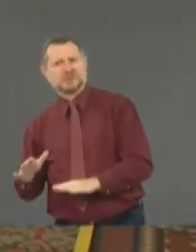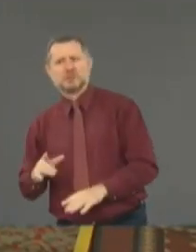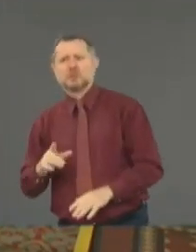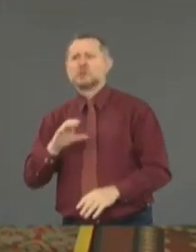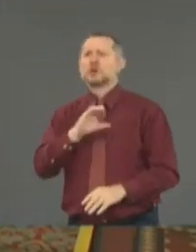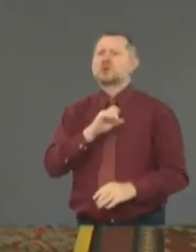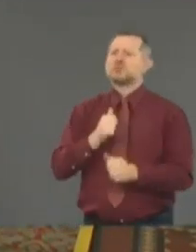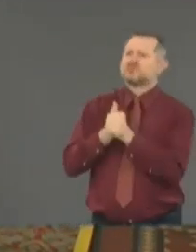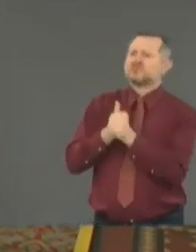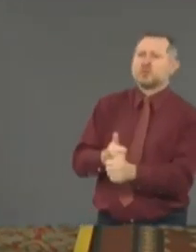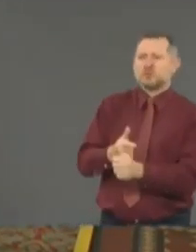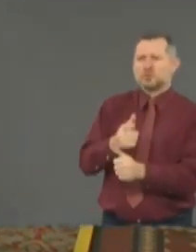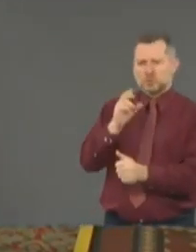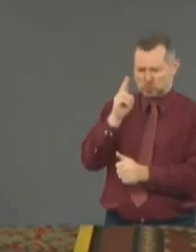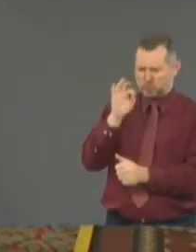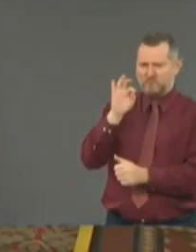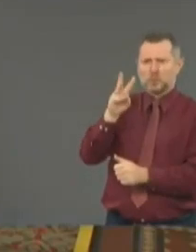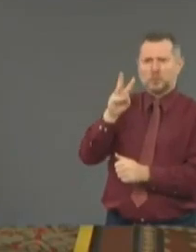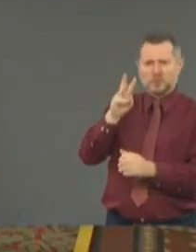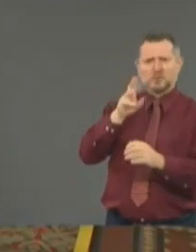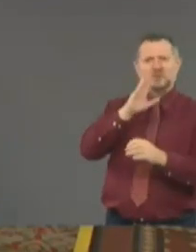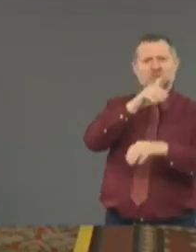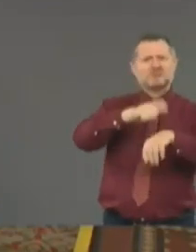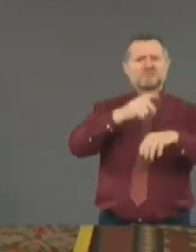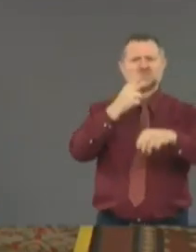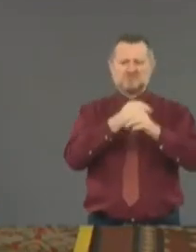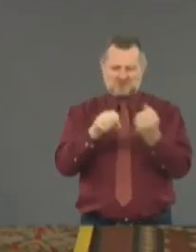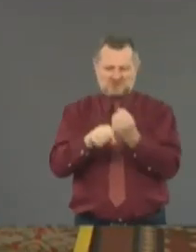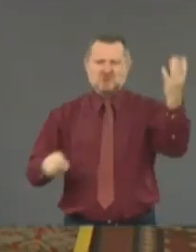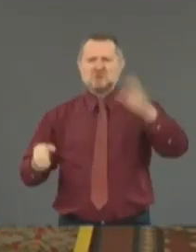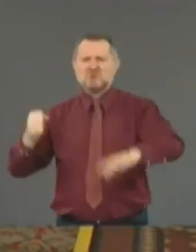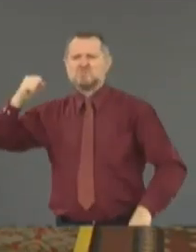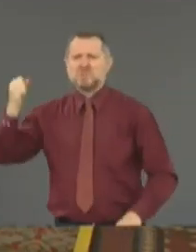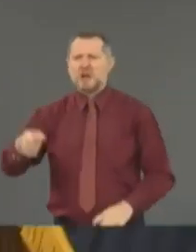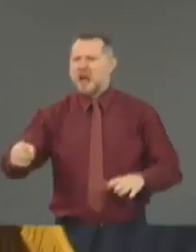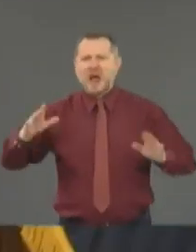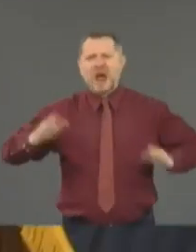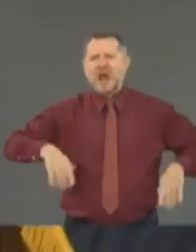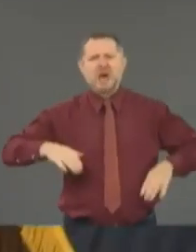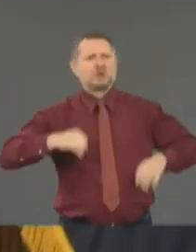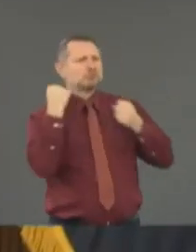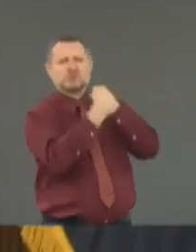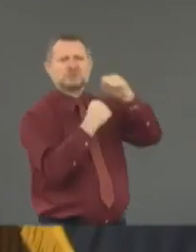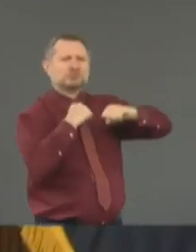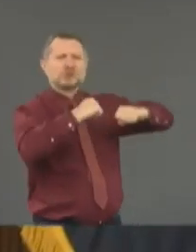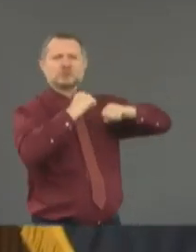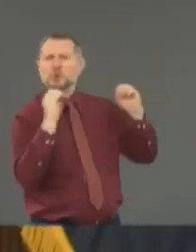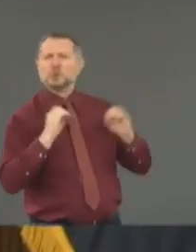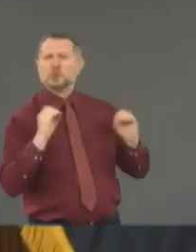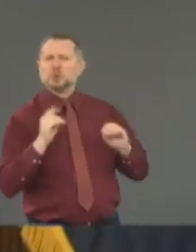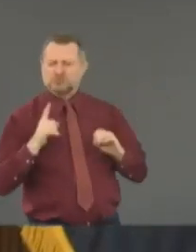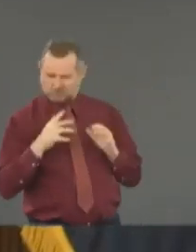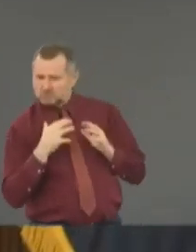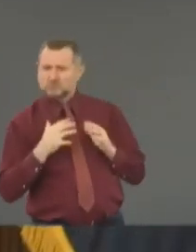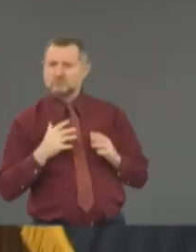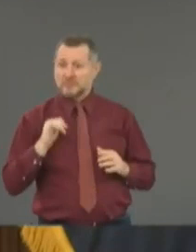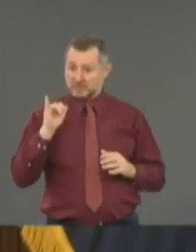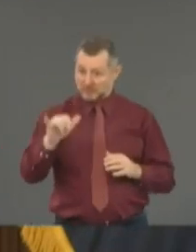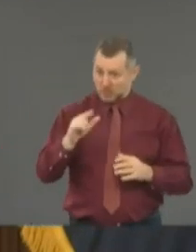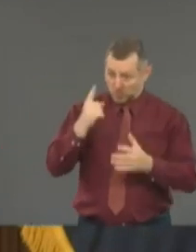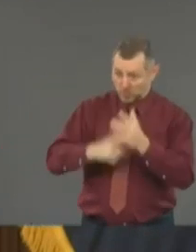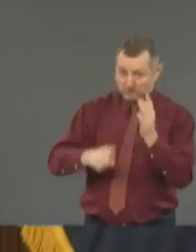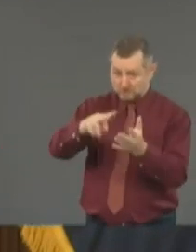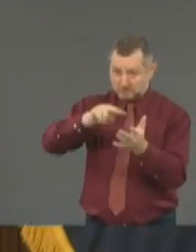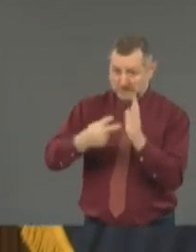resisting or putting up any fight. Is this what you wanted when you said the cops should do their job? Do you think anyone would